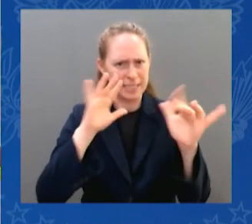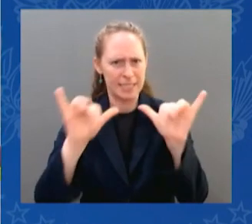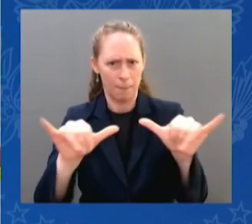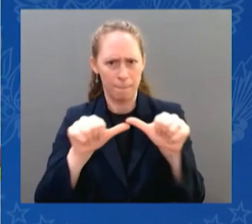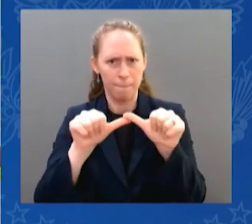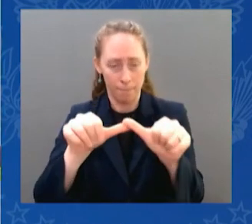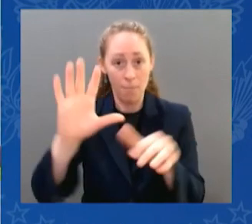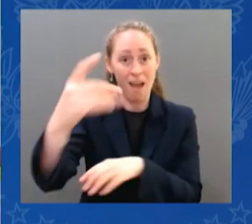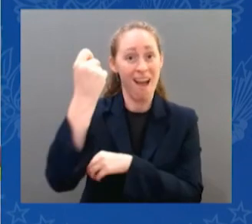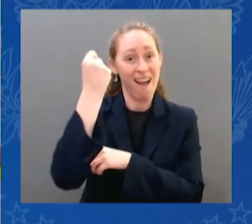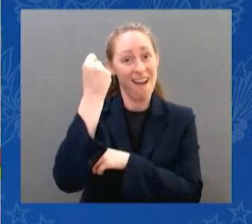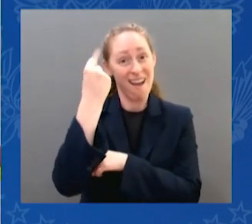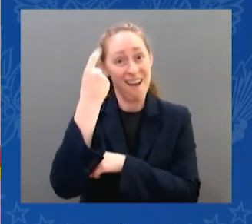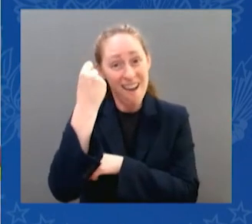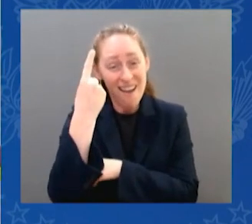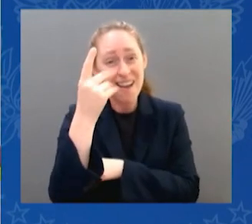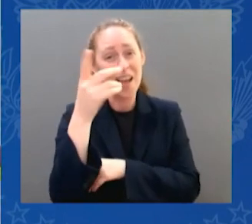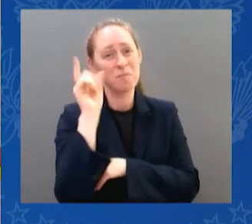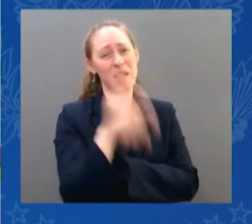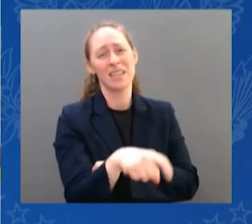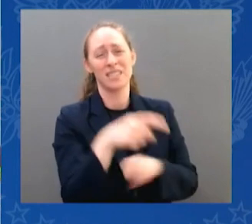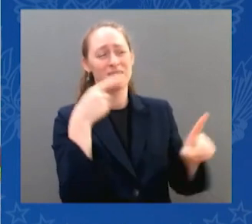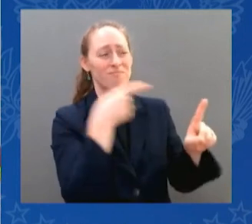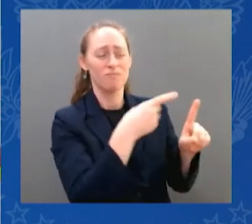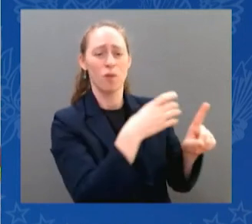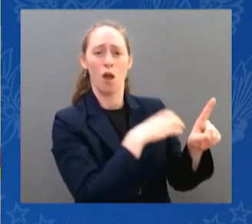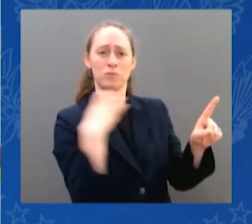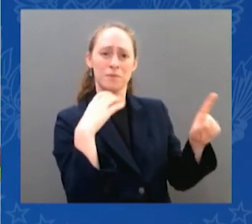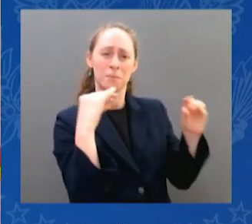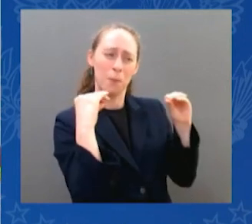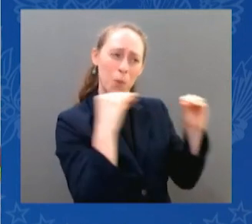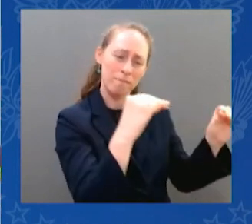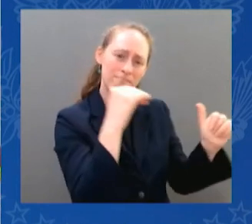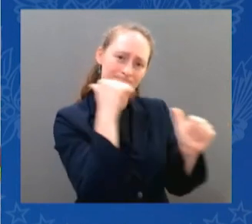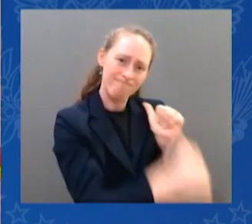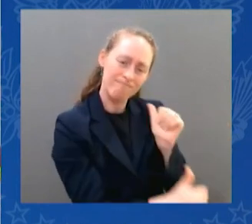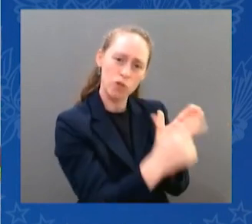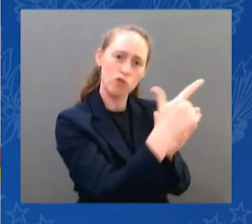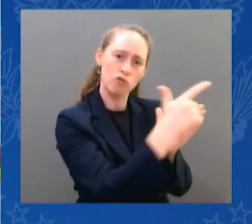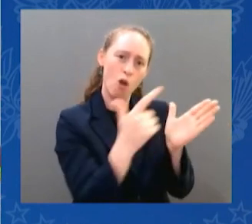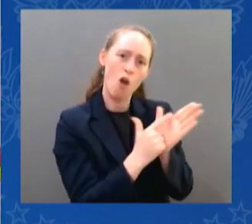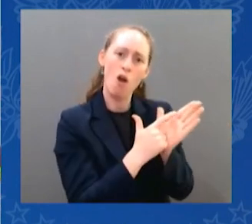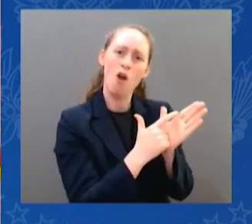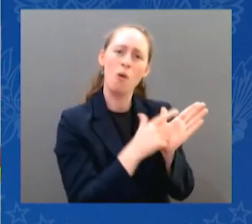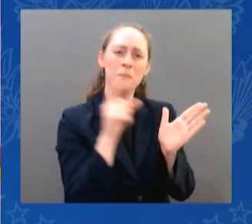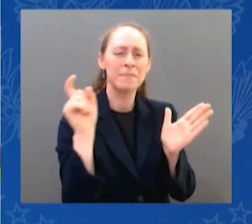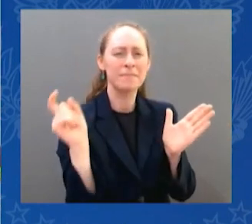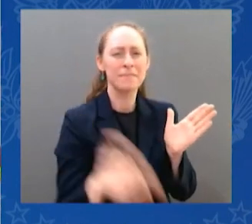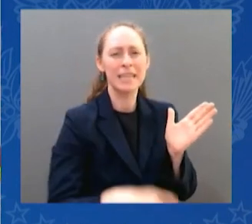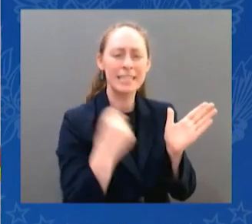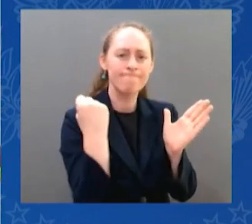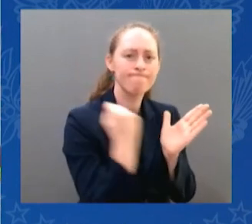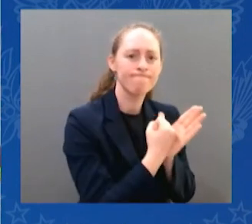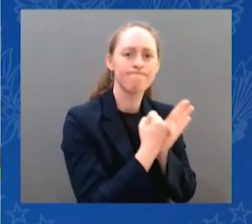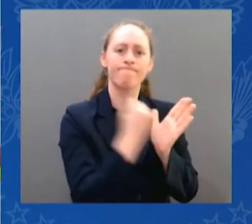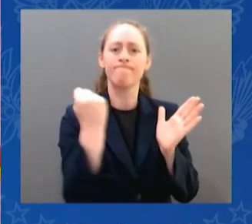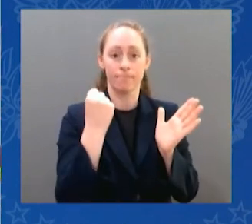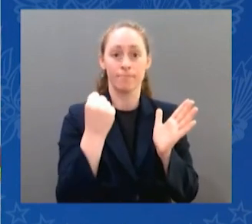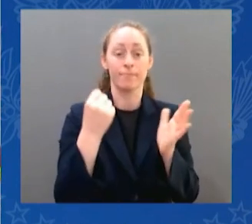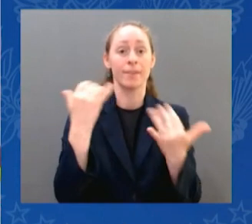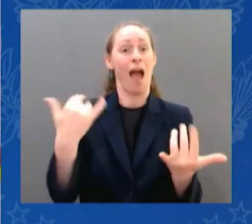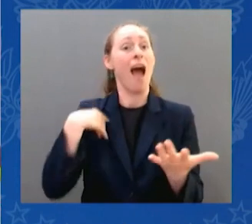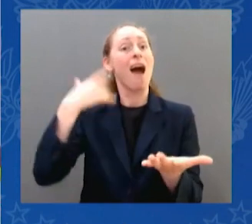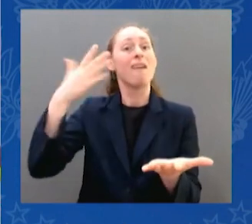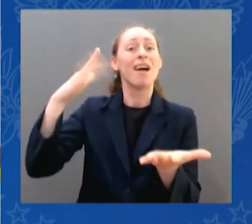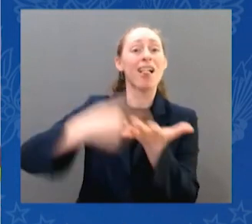yesterday, the filibuster should not stand in the way of us being able to do that. But right now, we don't have the votes in the Senate to change the